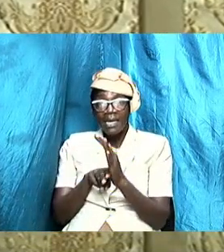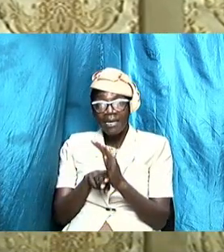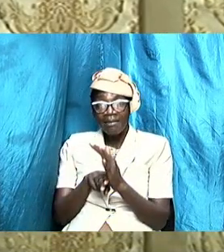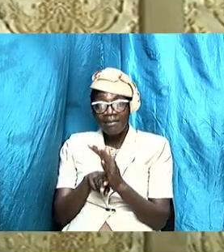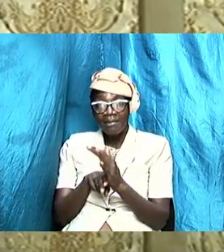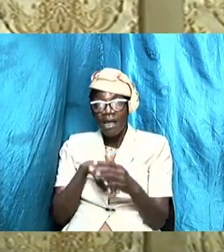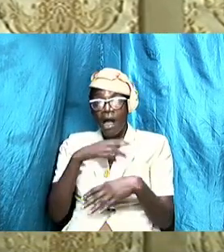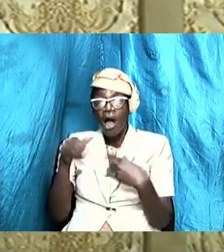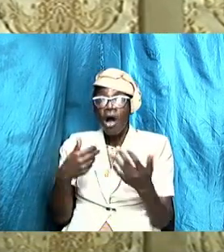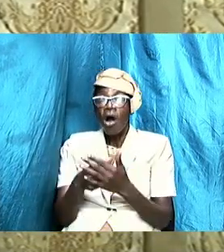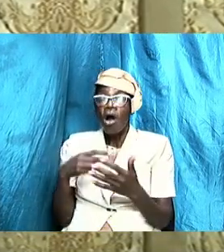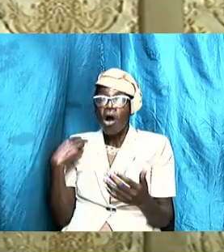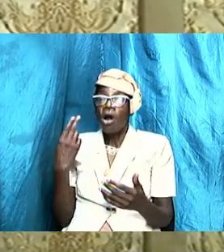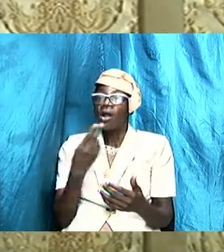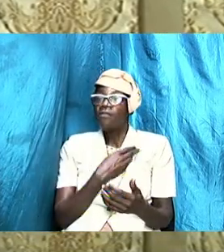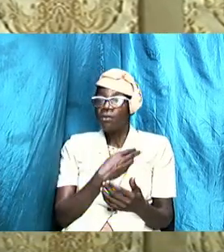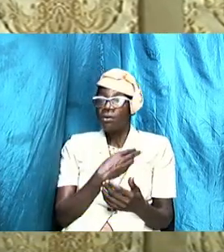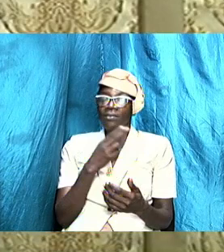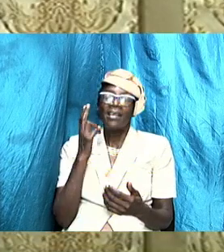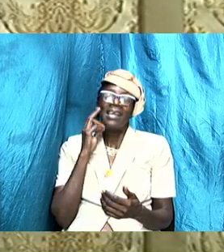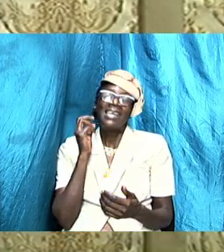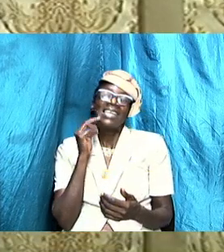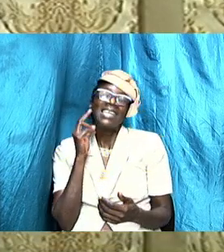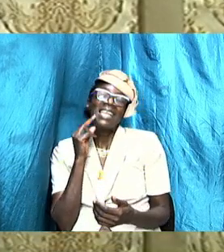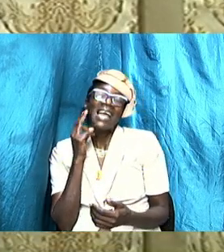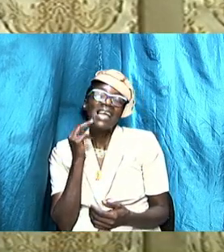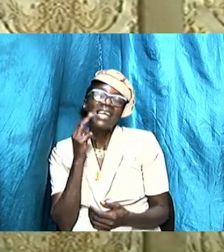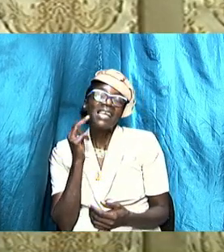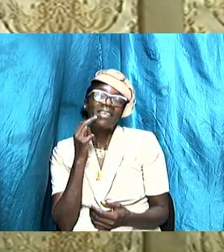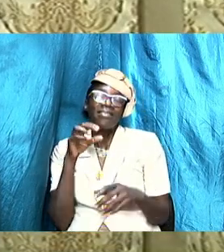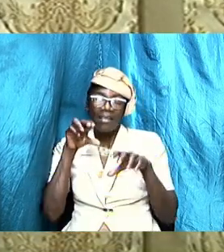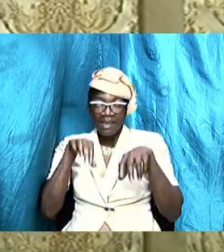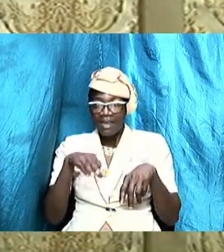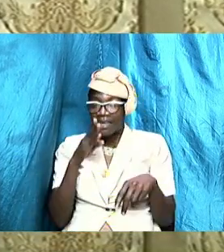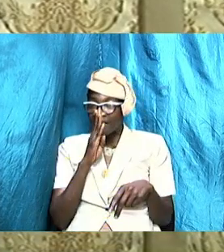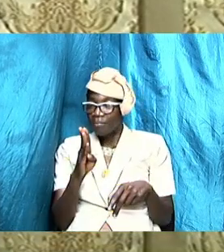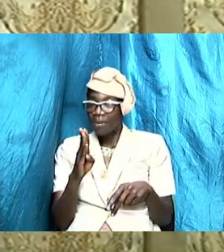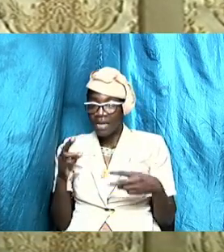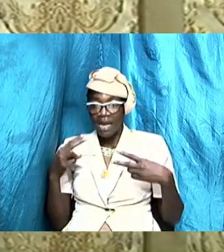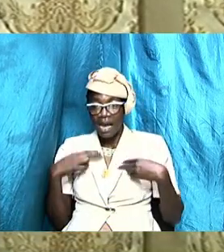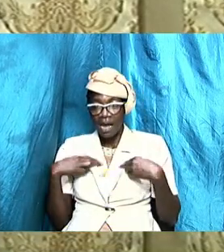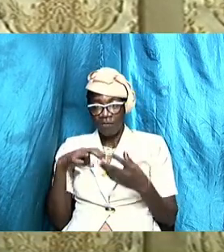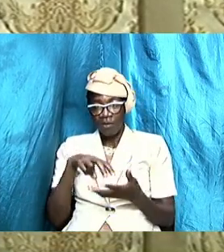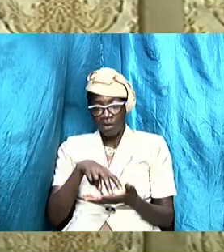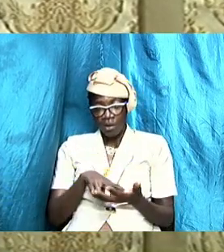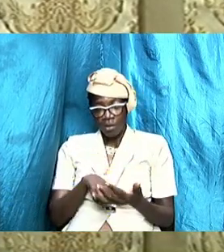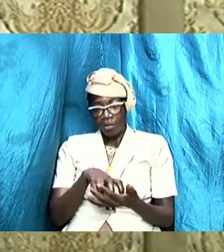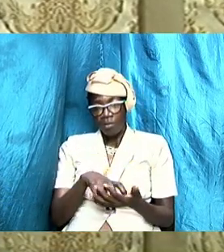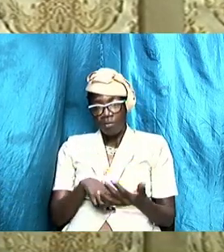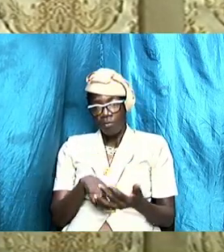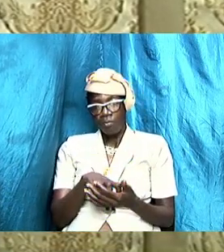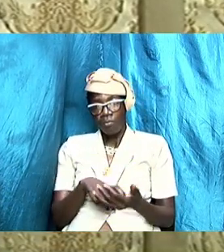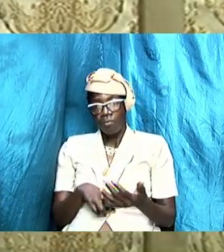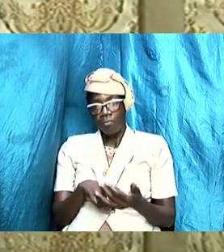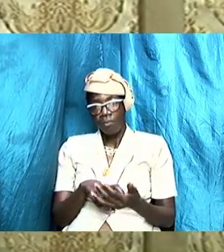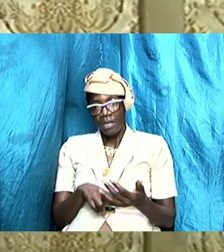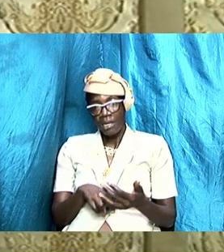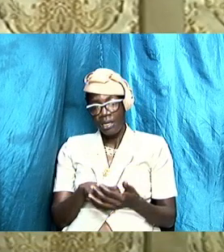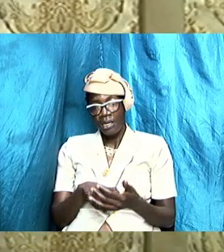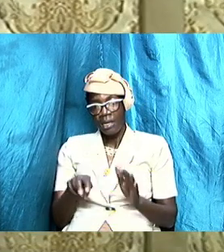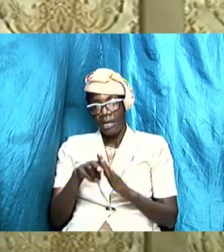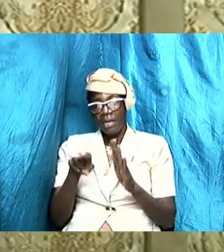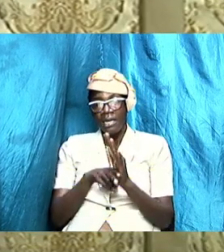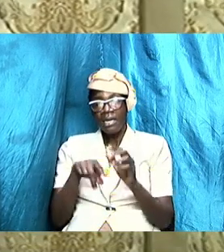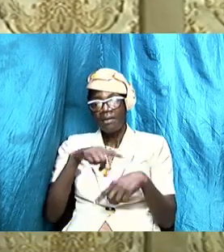all of us as nice as we all can be have some weak spots and things about